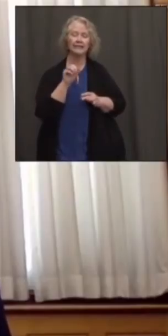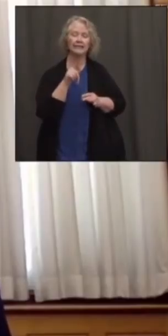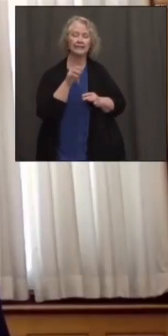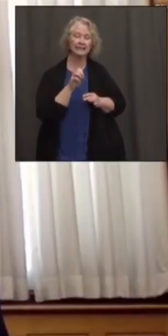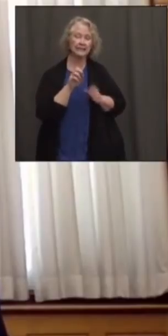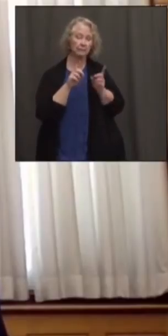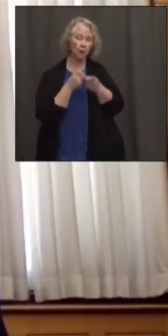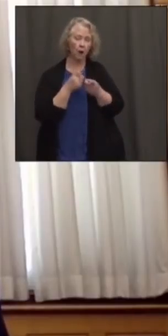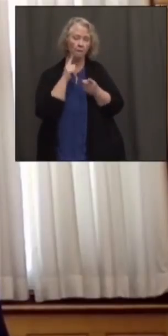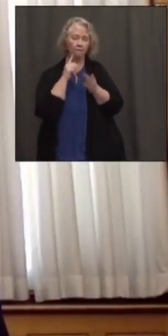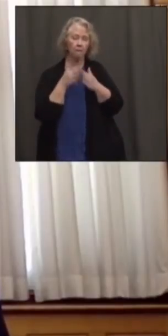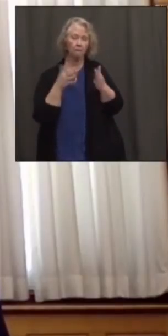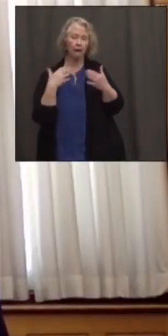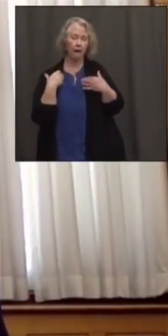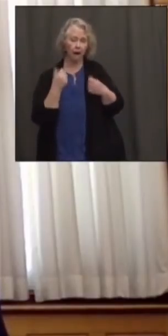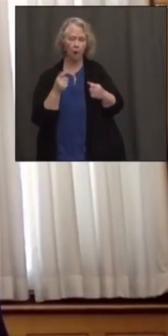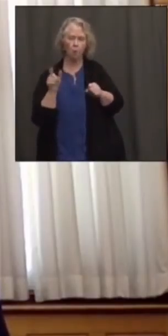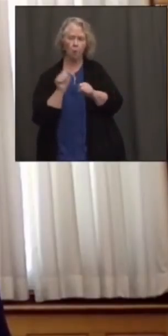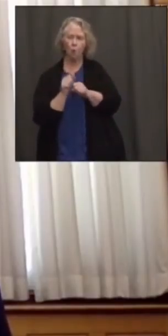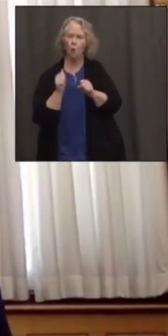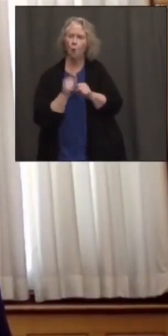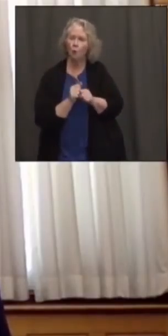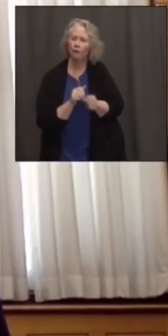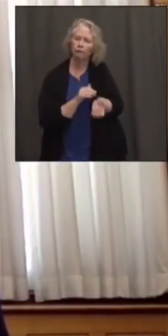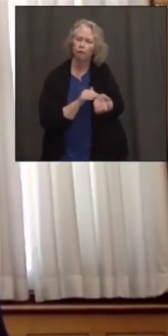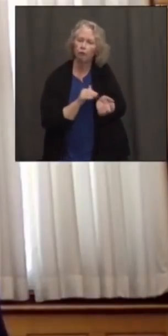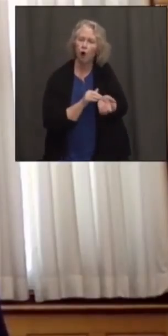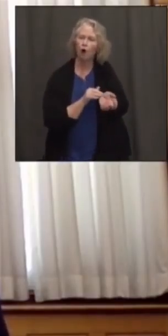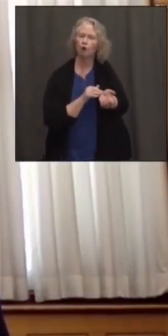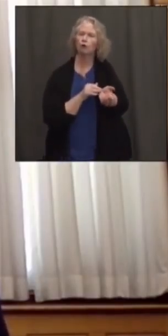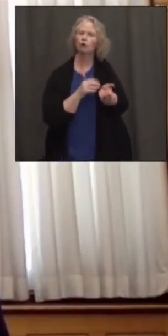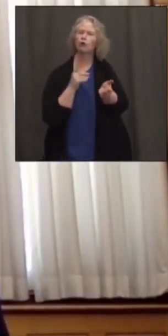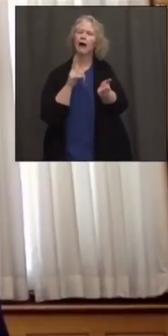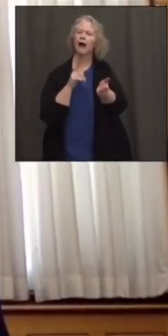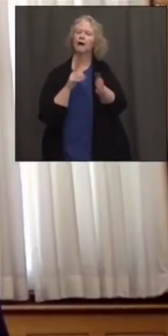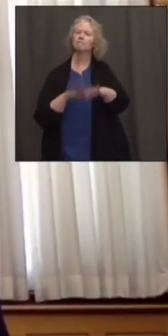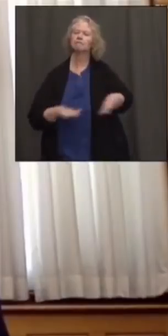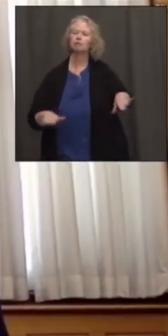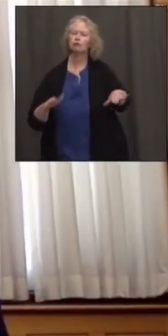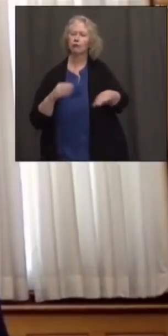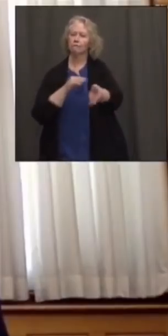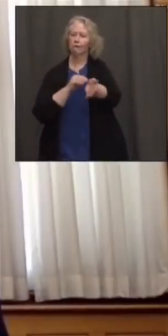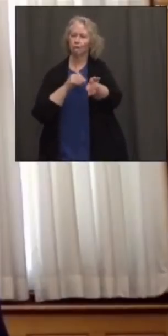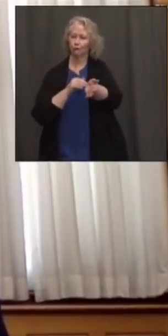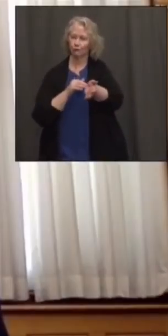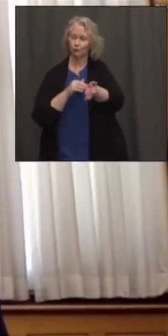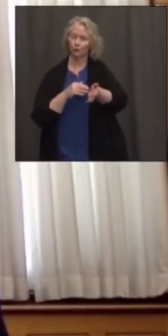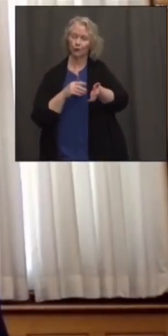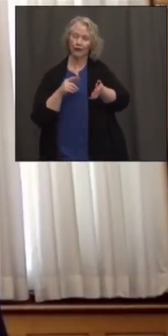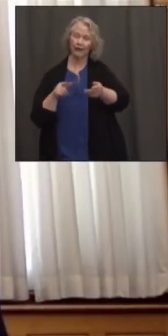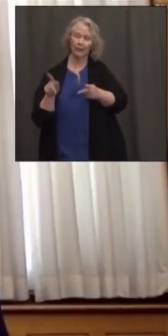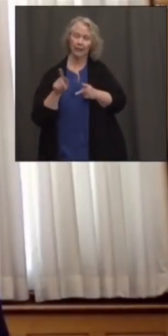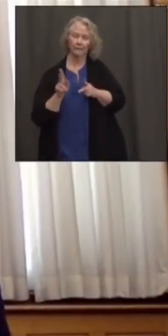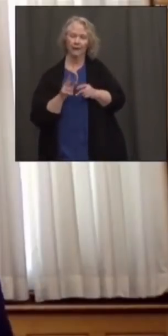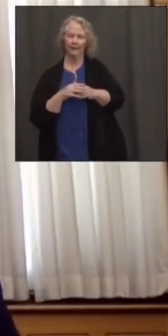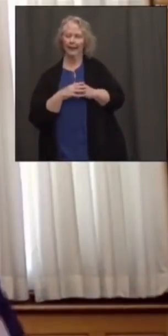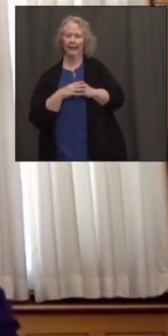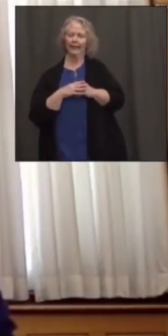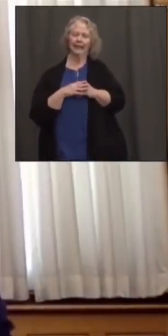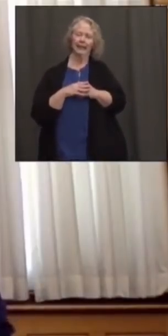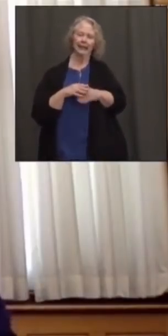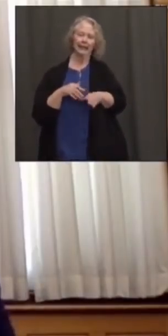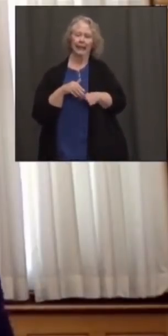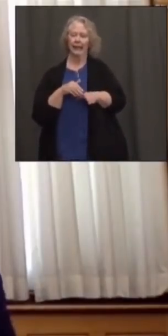doctors and pediatricians in particular. A lot of the data shows that, particularly amongst people who are still on the fence about whether they want to get